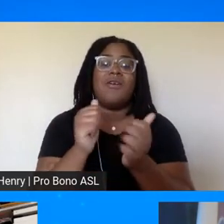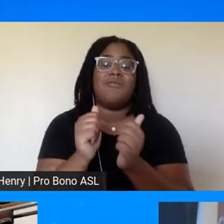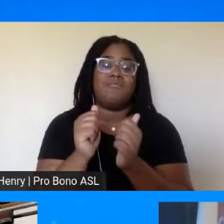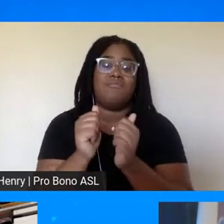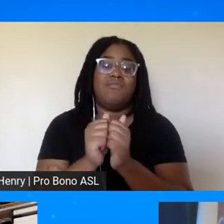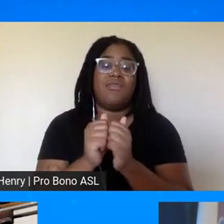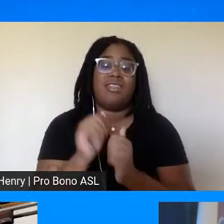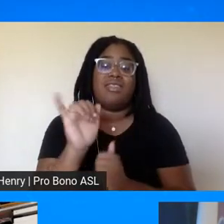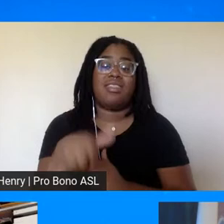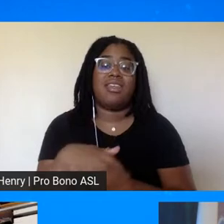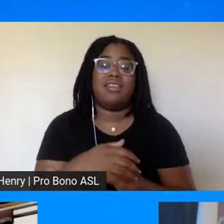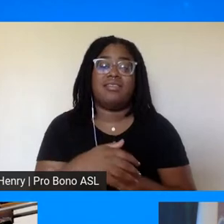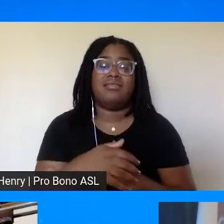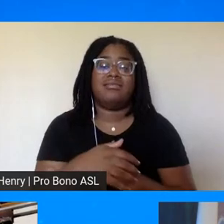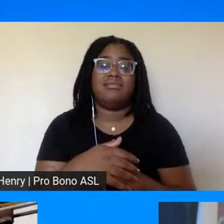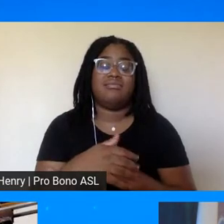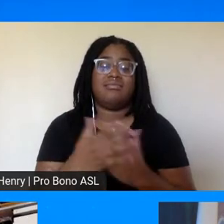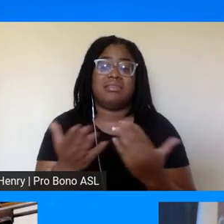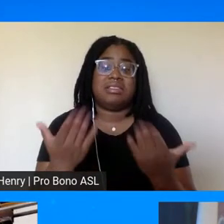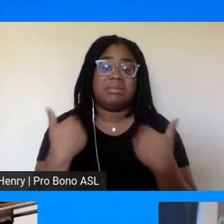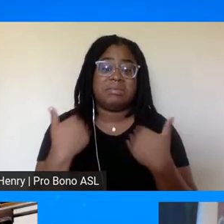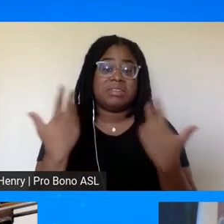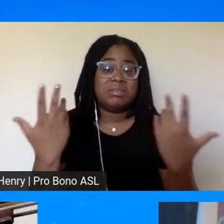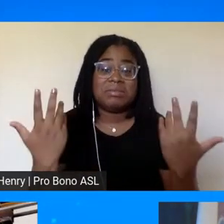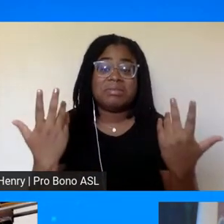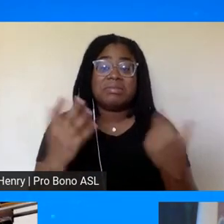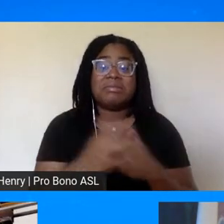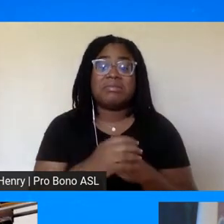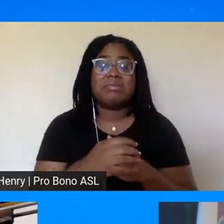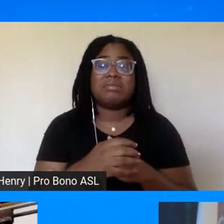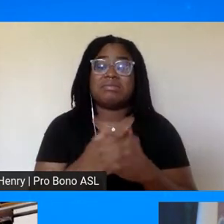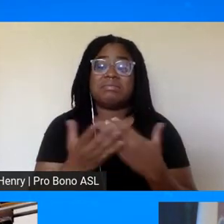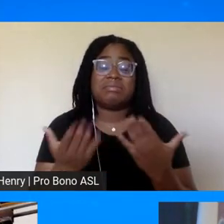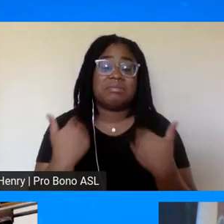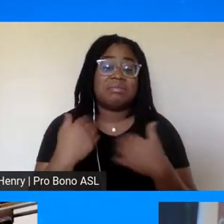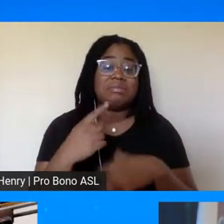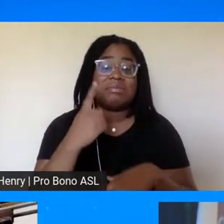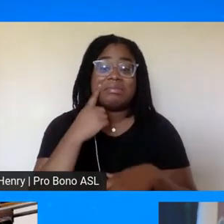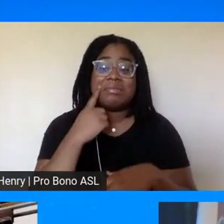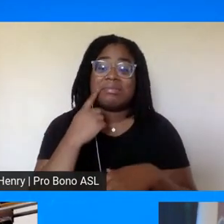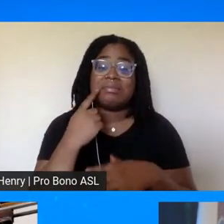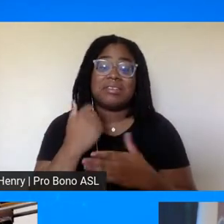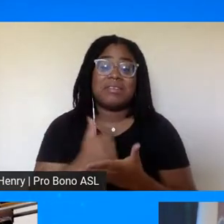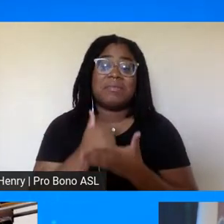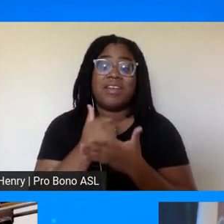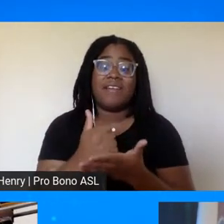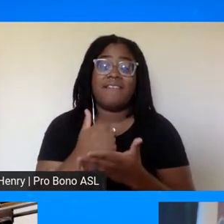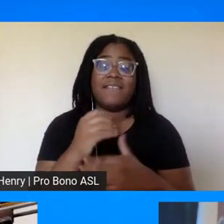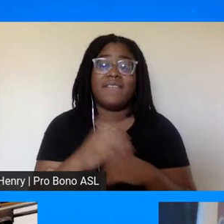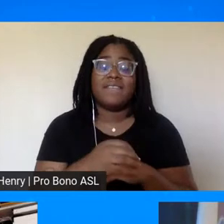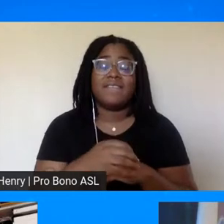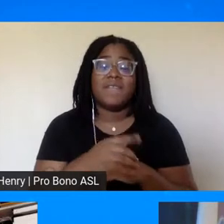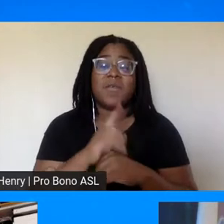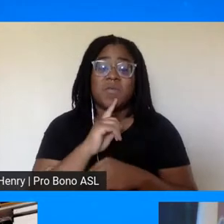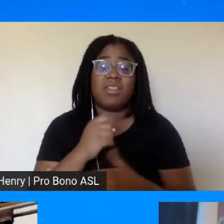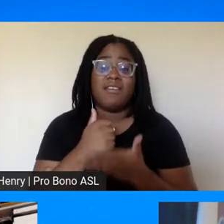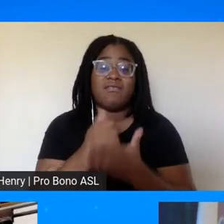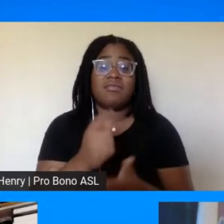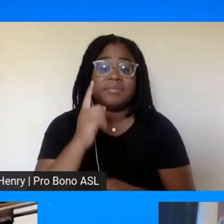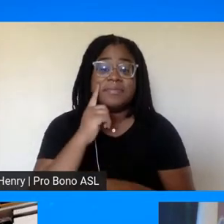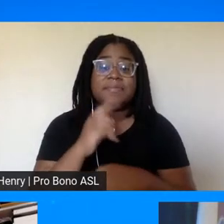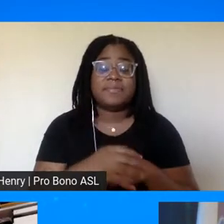come to our trainings. just, I think they can be very helpful. I'm very serious about that. I think they can be very helpful.